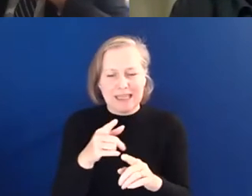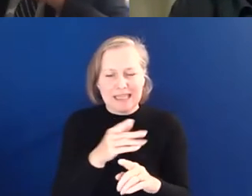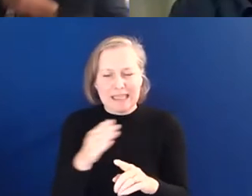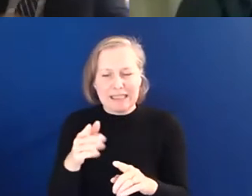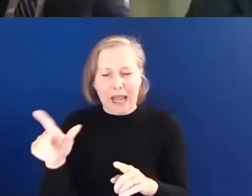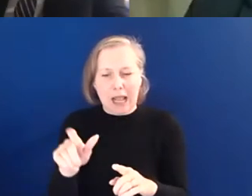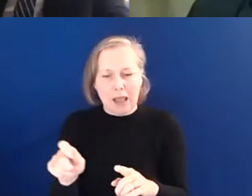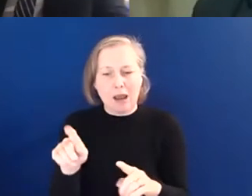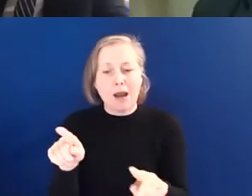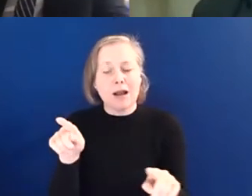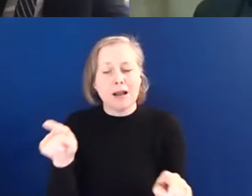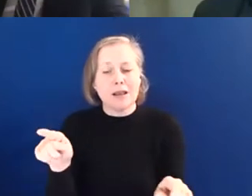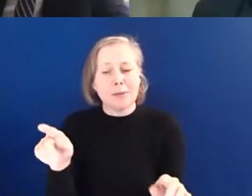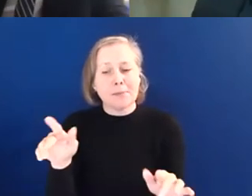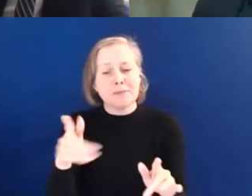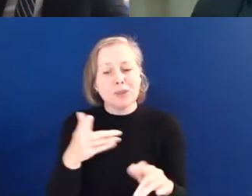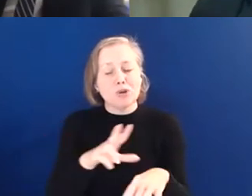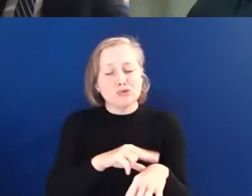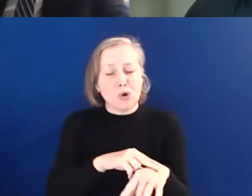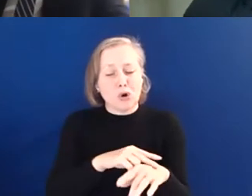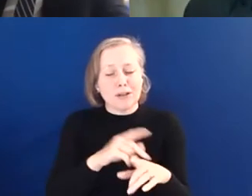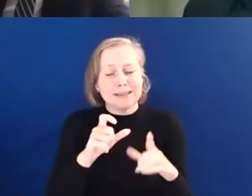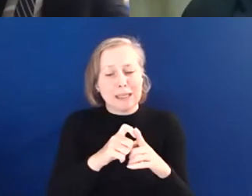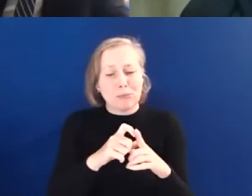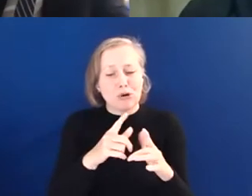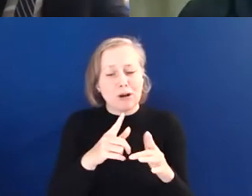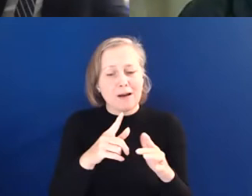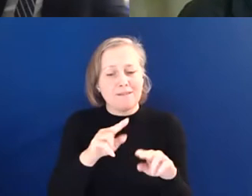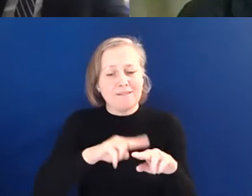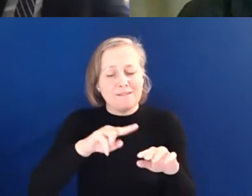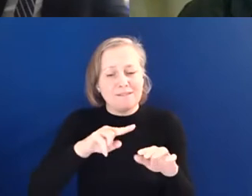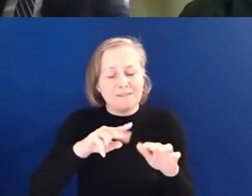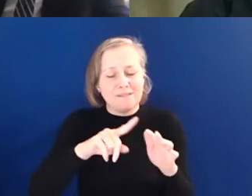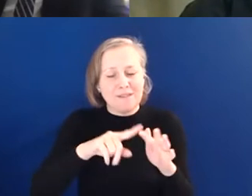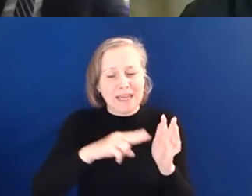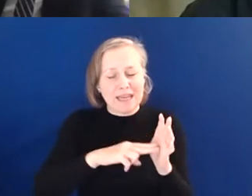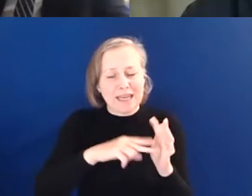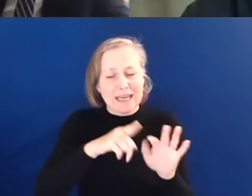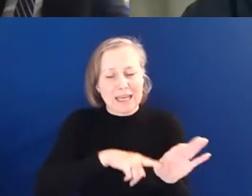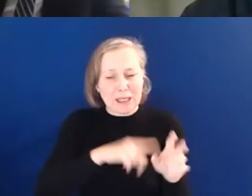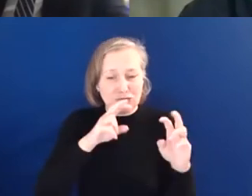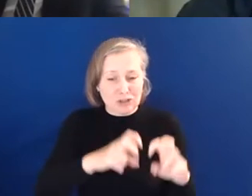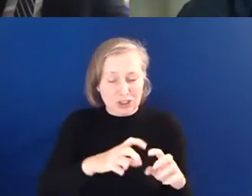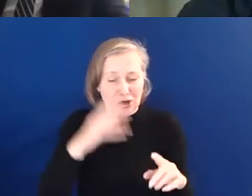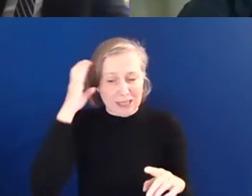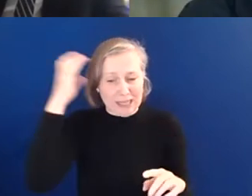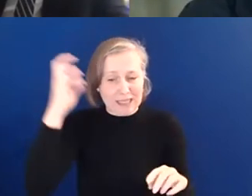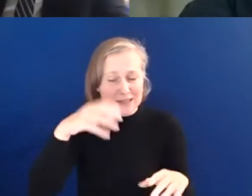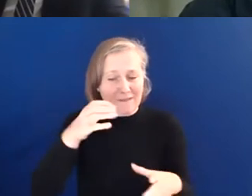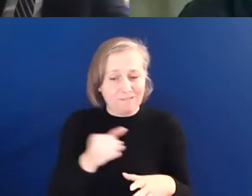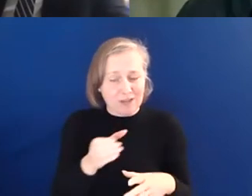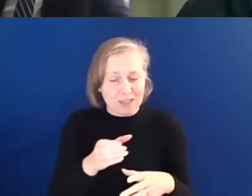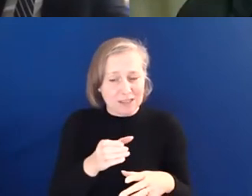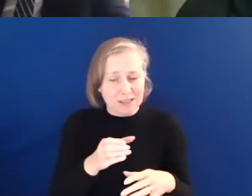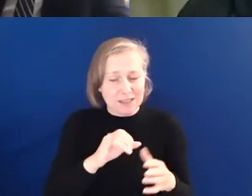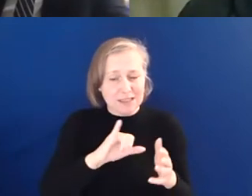We've got Dr. Debra Fenney, who's a senior researcher at the King's Fund, Dr. Sasha